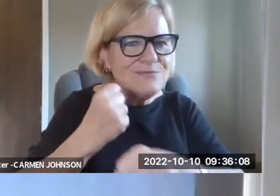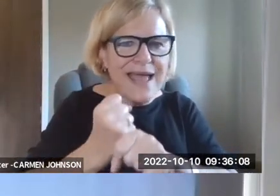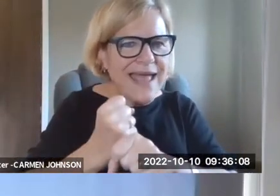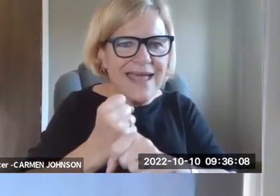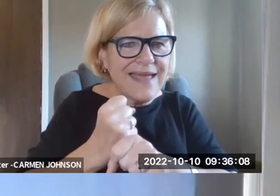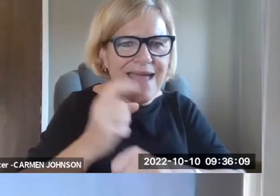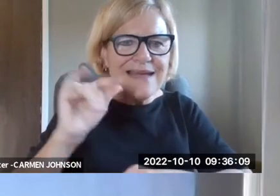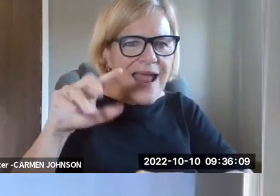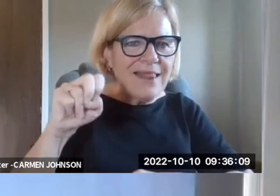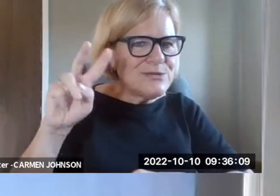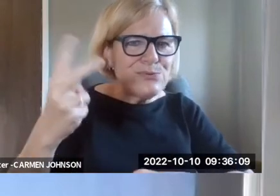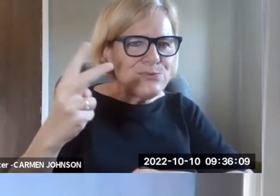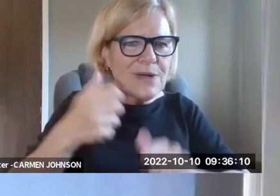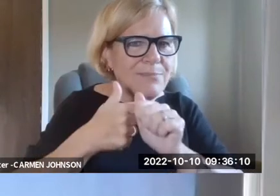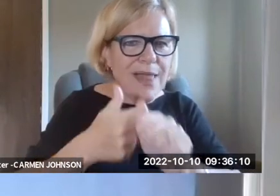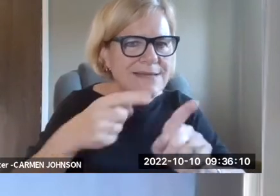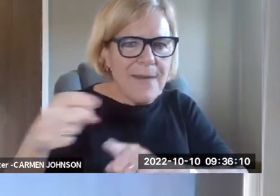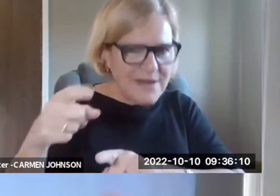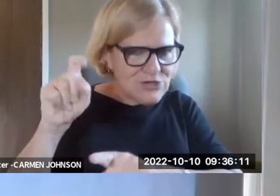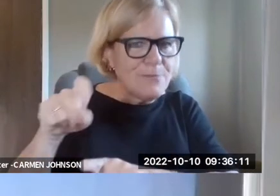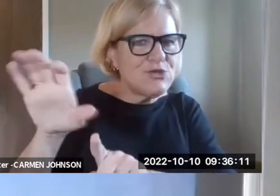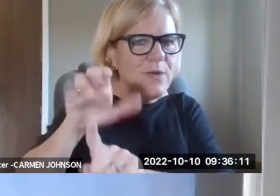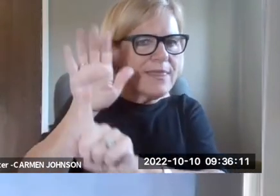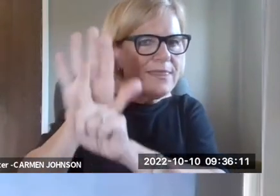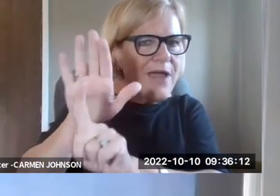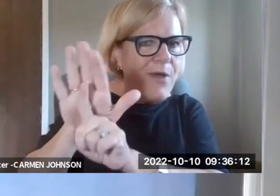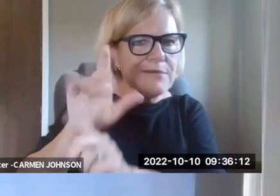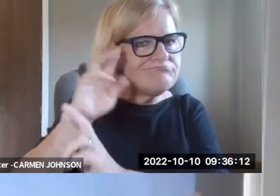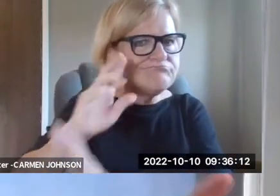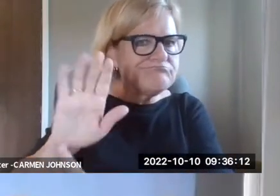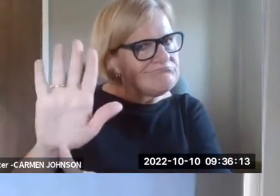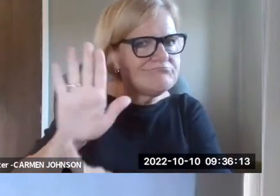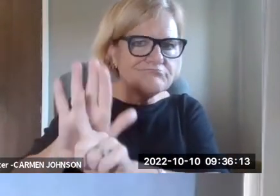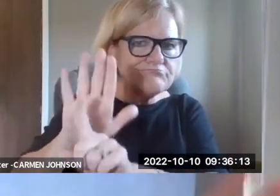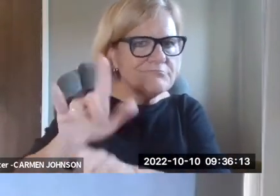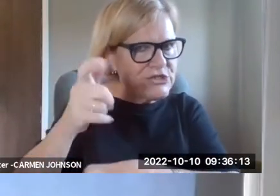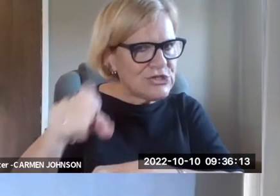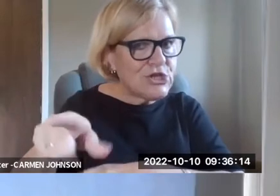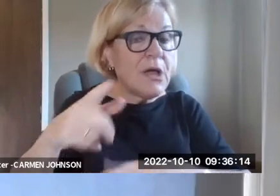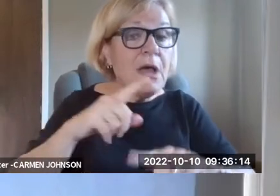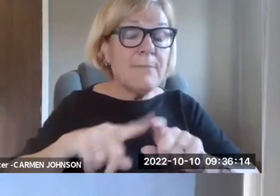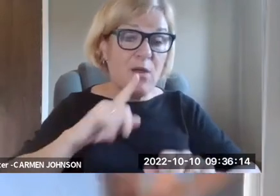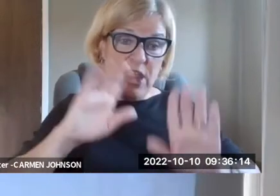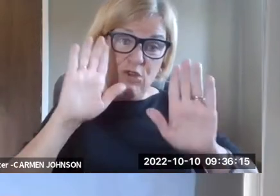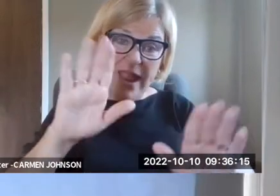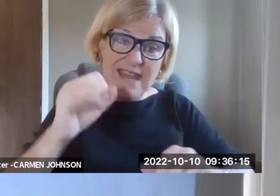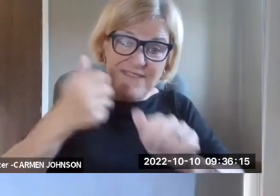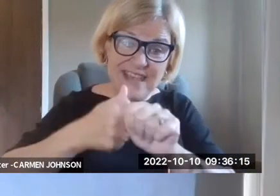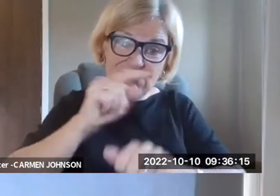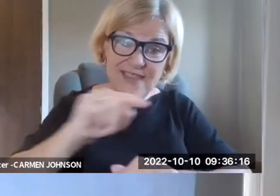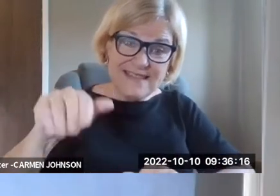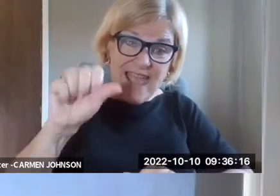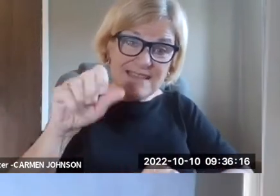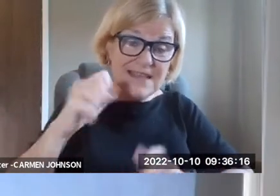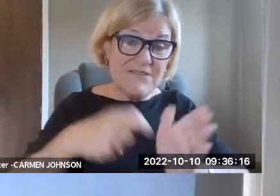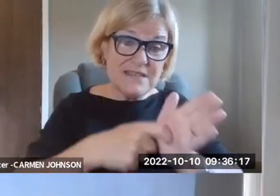you know, it's not our clients, it's not our responsibility, you know, to, to make title two compliance happen that the facility should